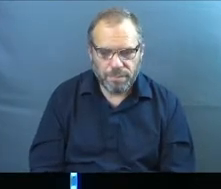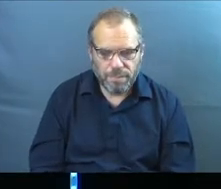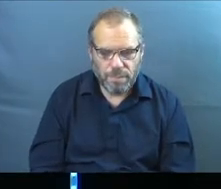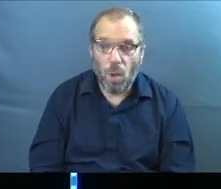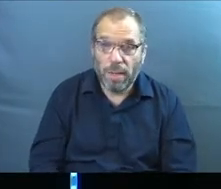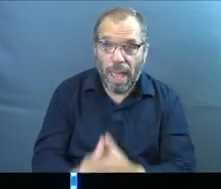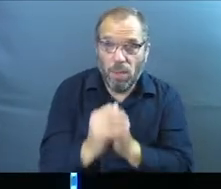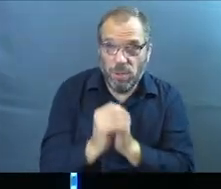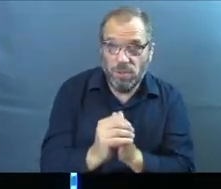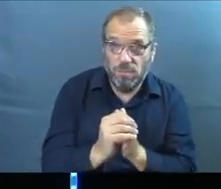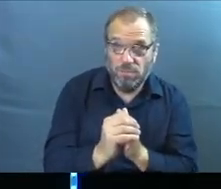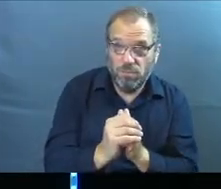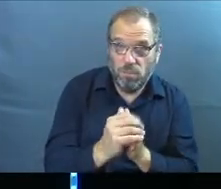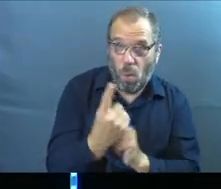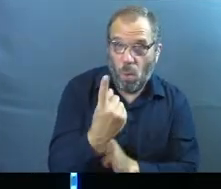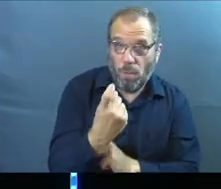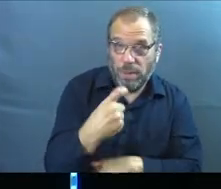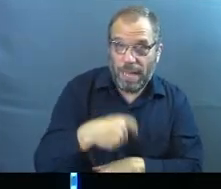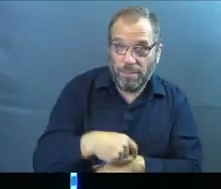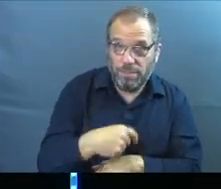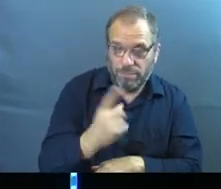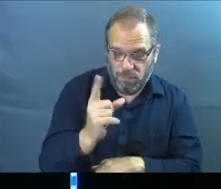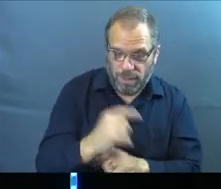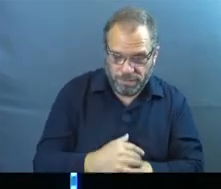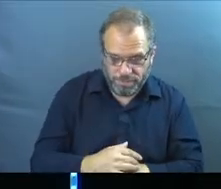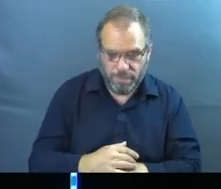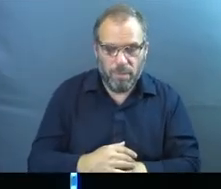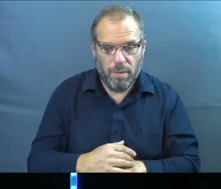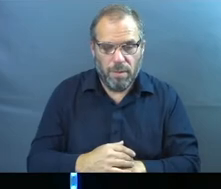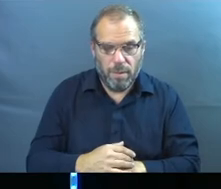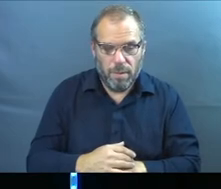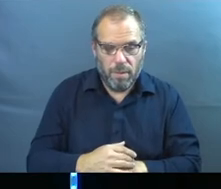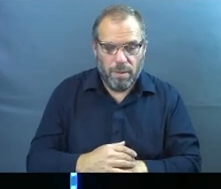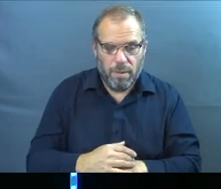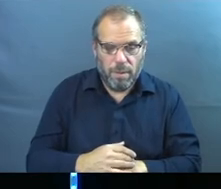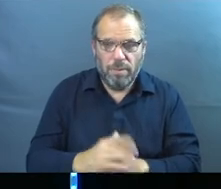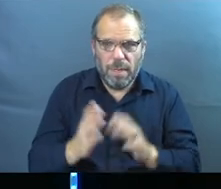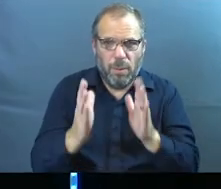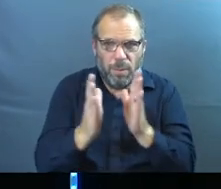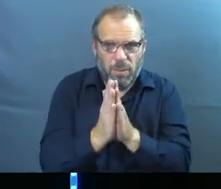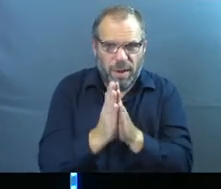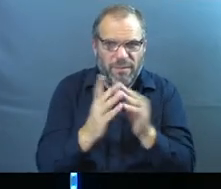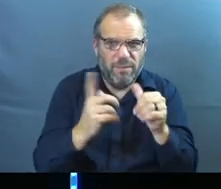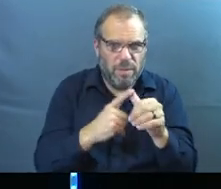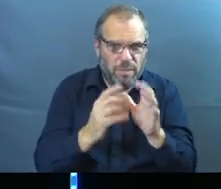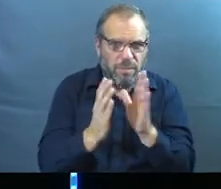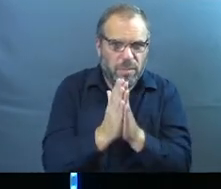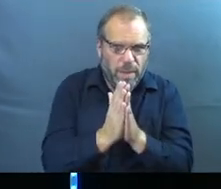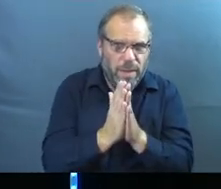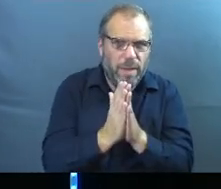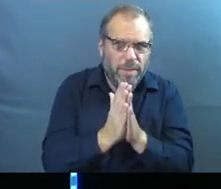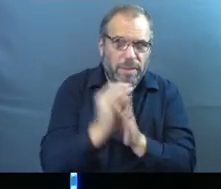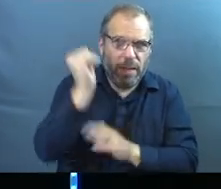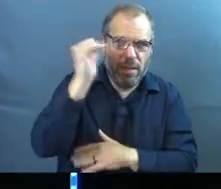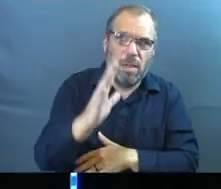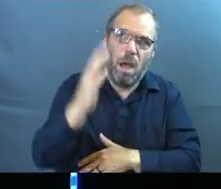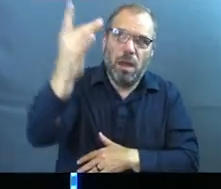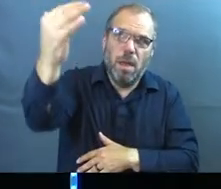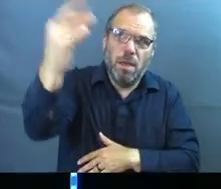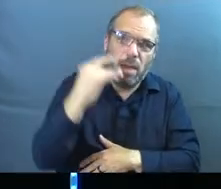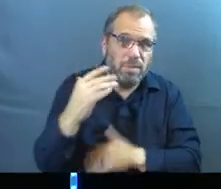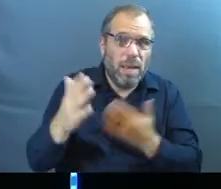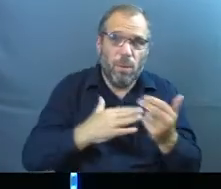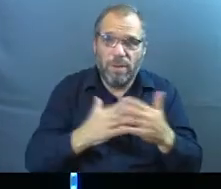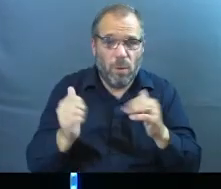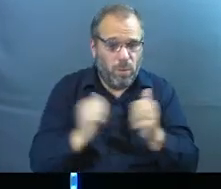We're going to worship one more time here in a second, but I want to pray with you guys, and I just want to pray that God comes in, and wherever